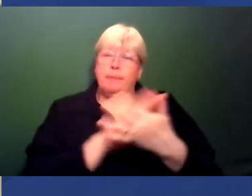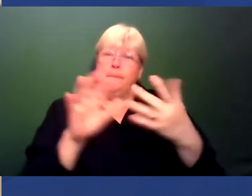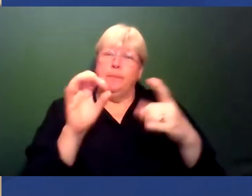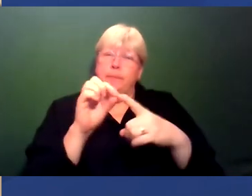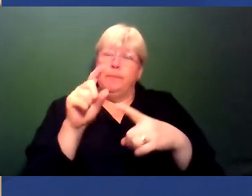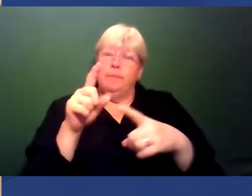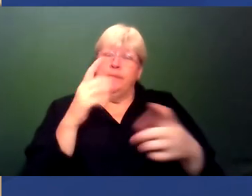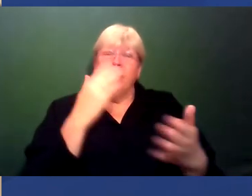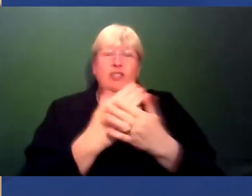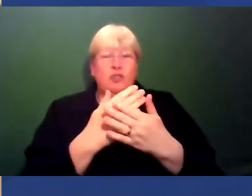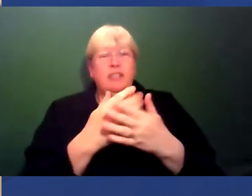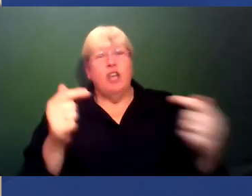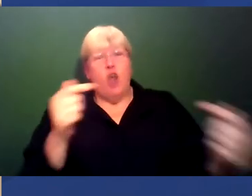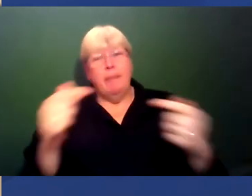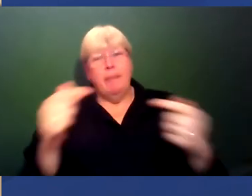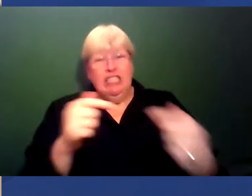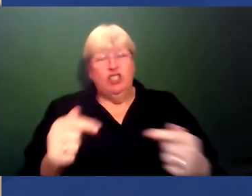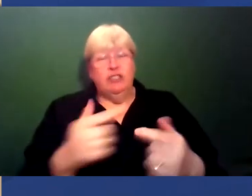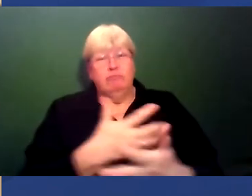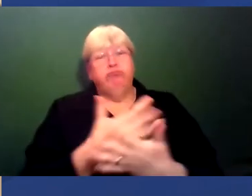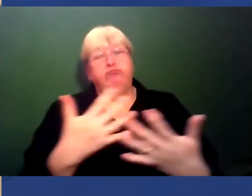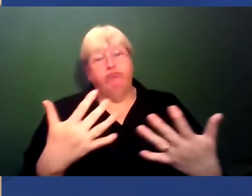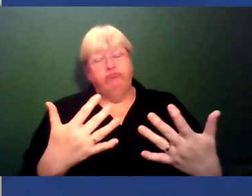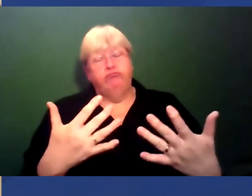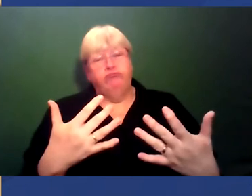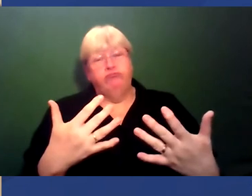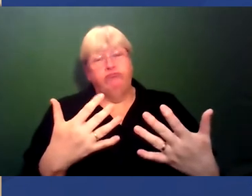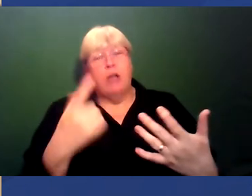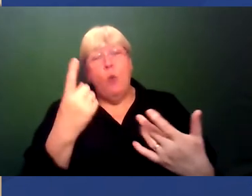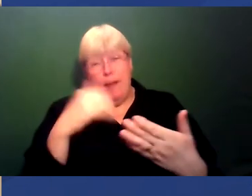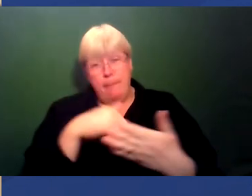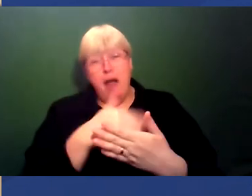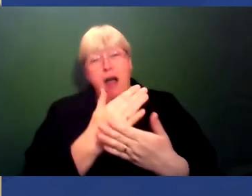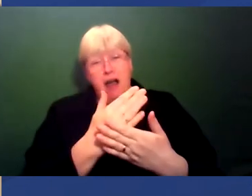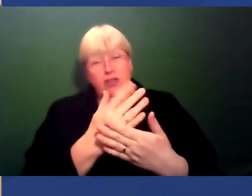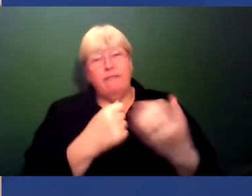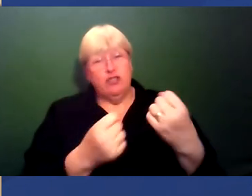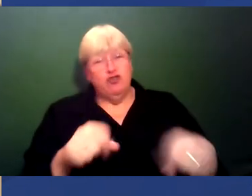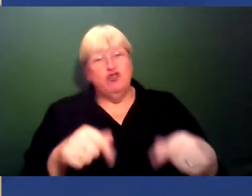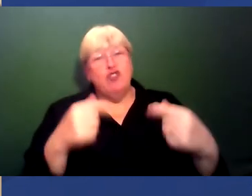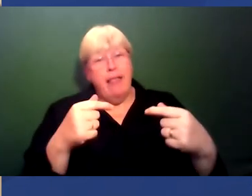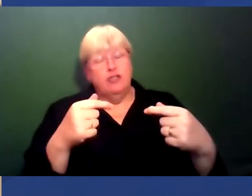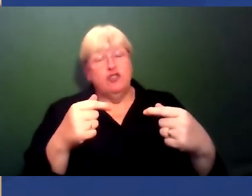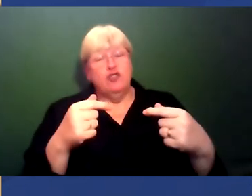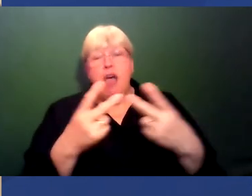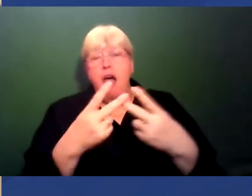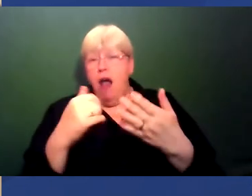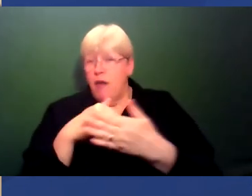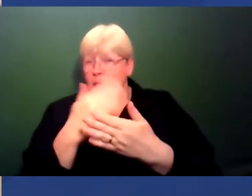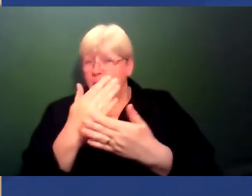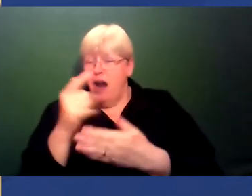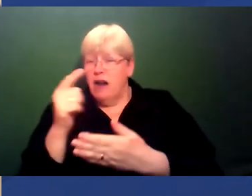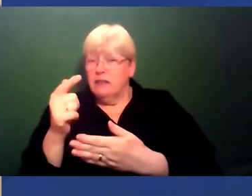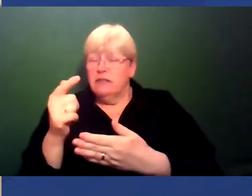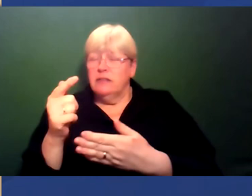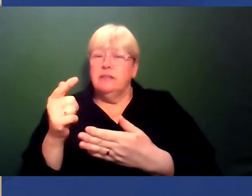that they're hyper competitive so there's just not enough to go around. So I think that's one part of the challenge there and I think another part of the challenge again is